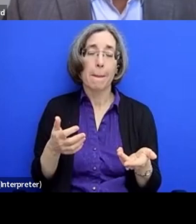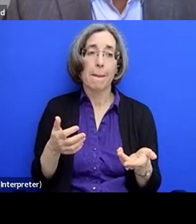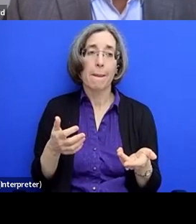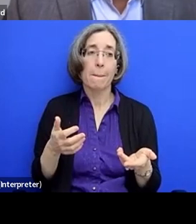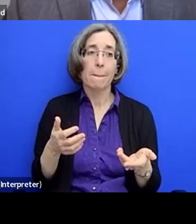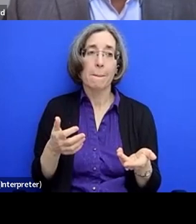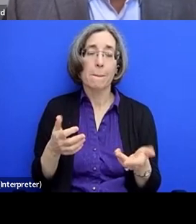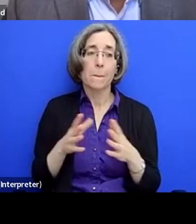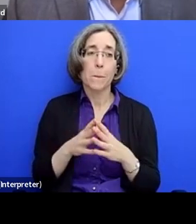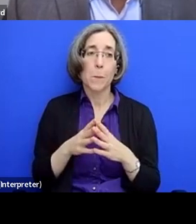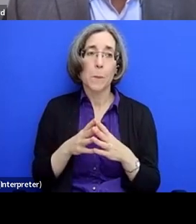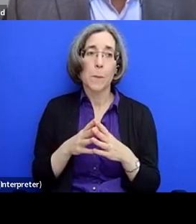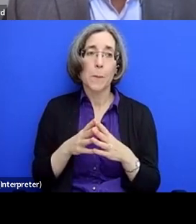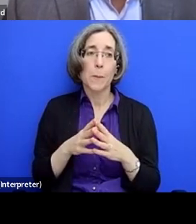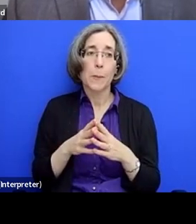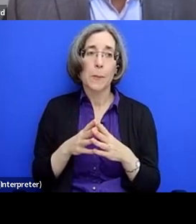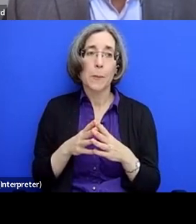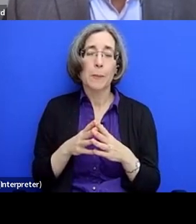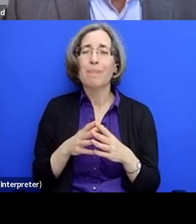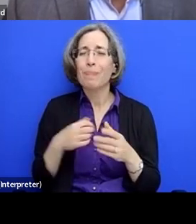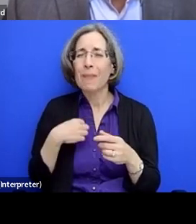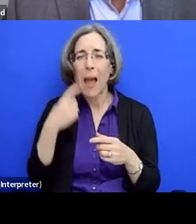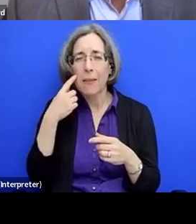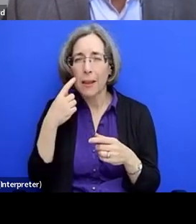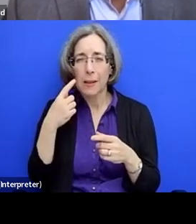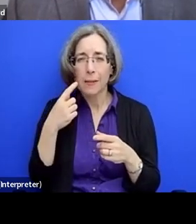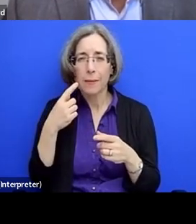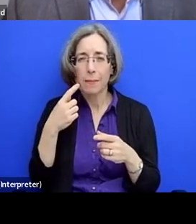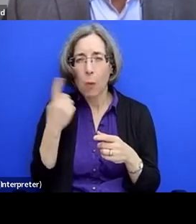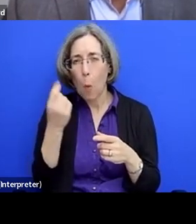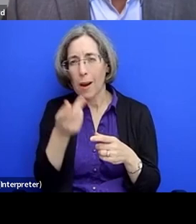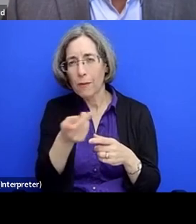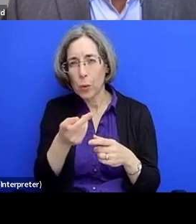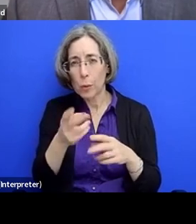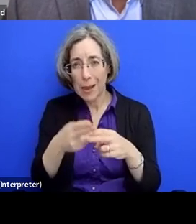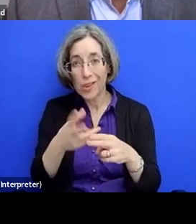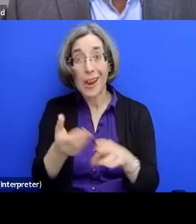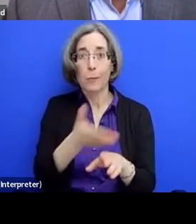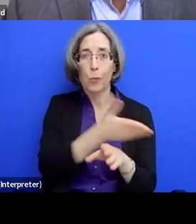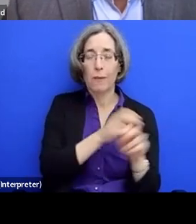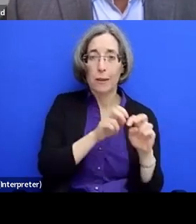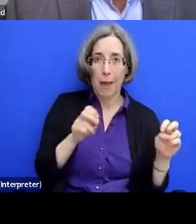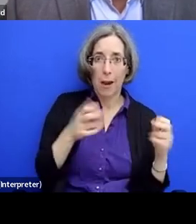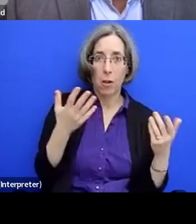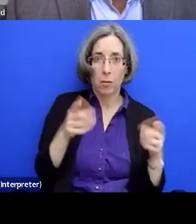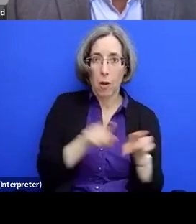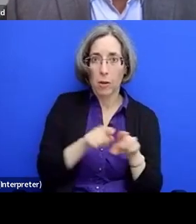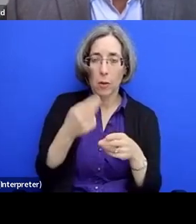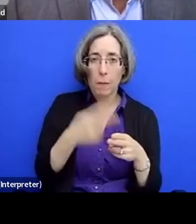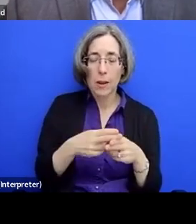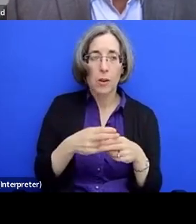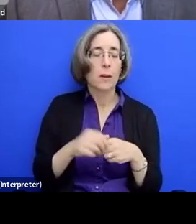that, and I think this was mentioned in, in this panel and the previous panel is that there's such a strong